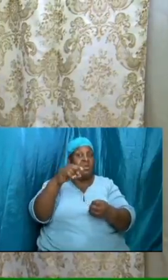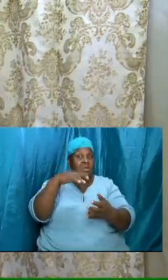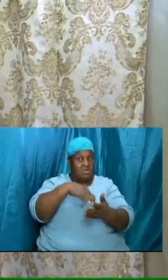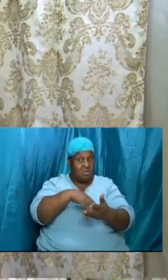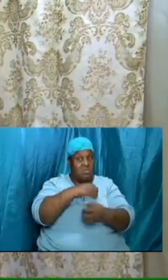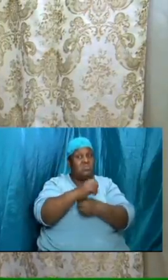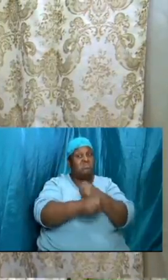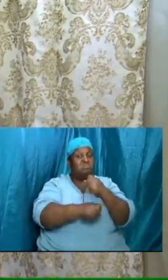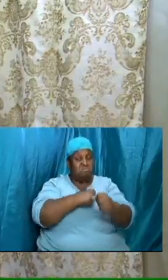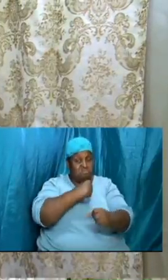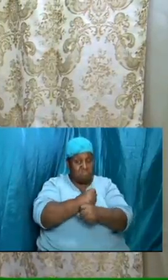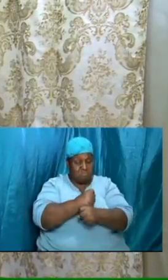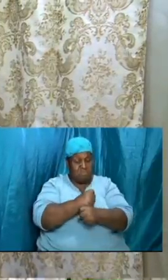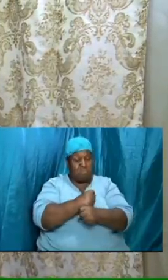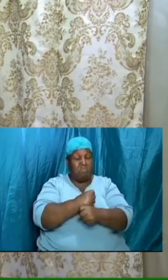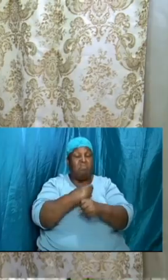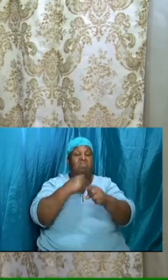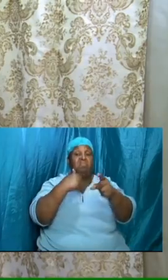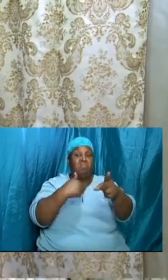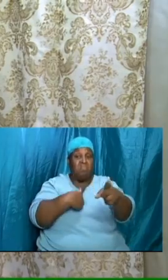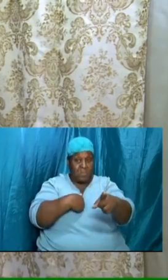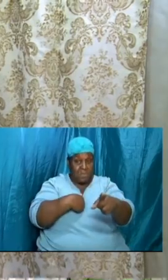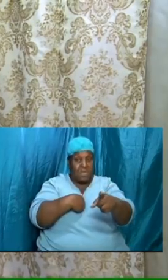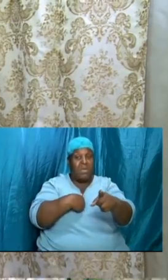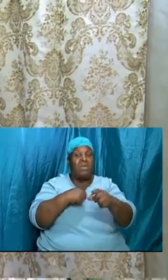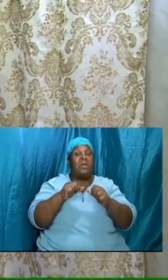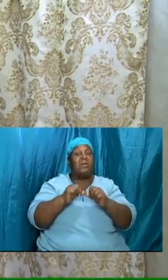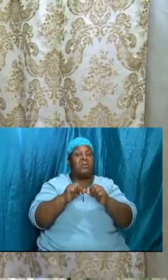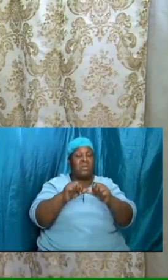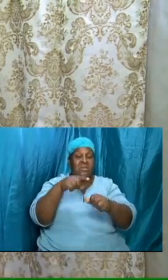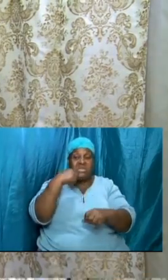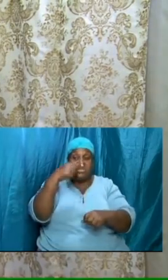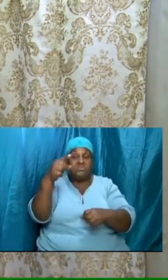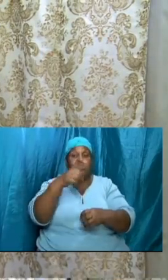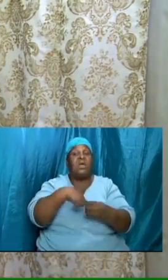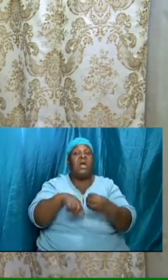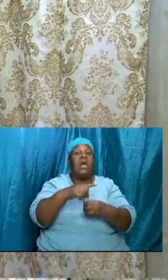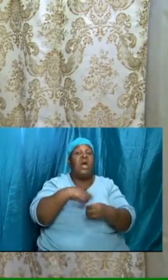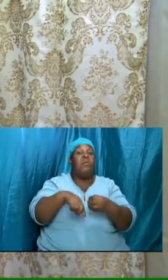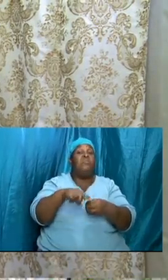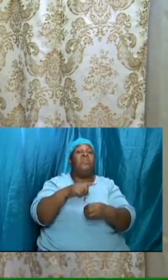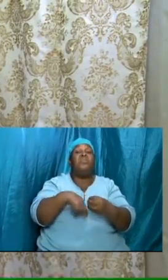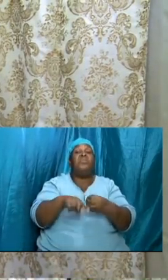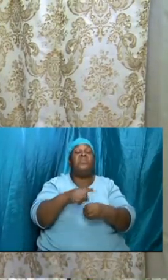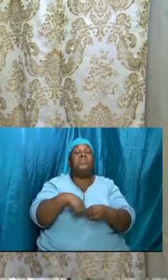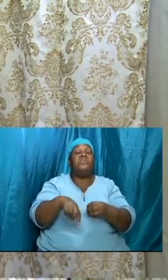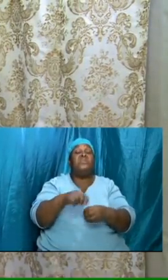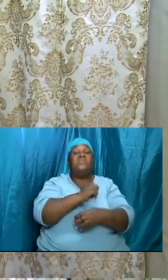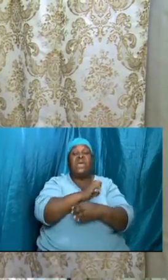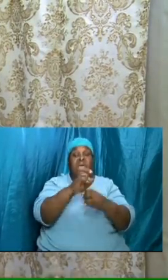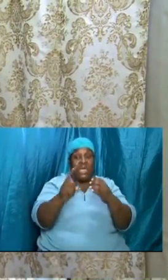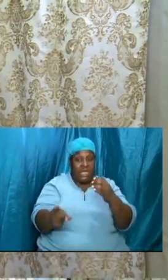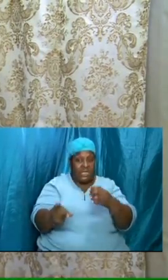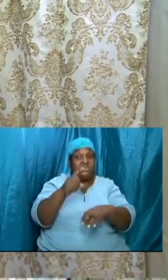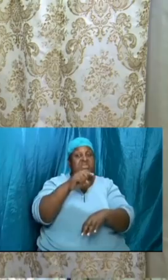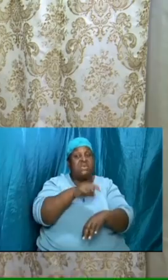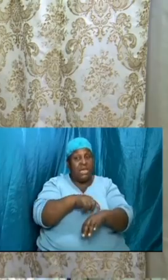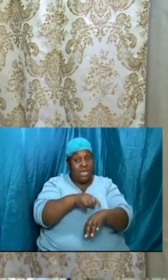about the eternal state